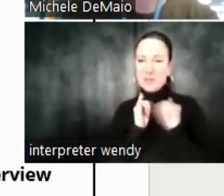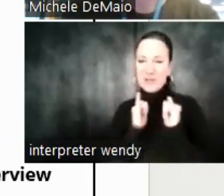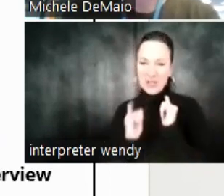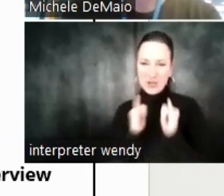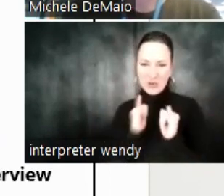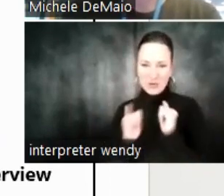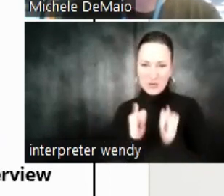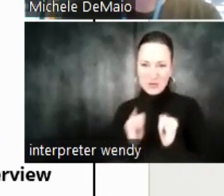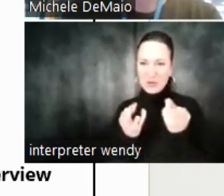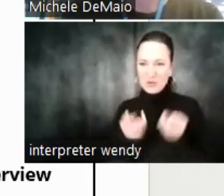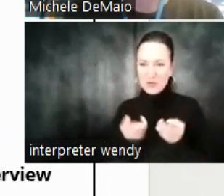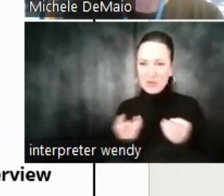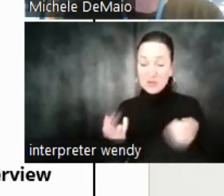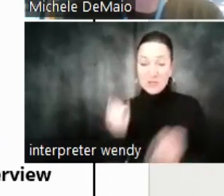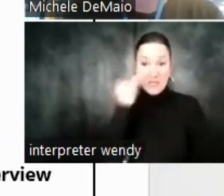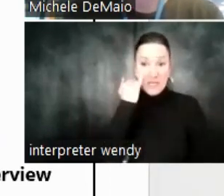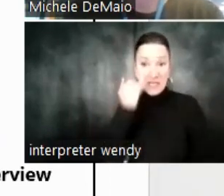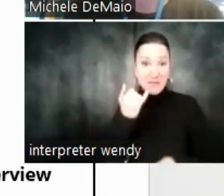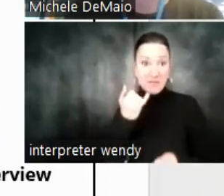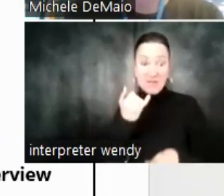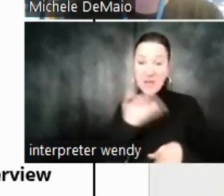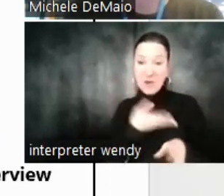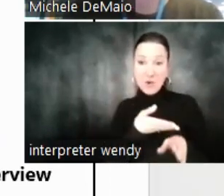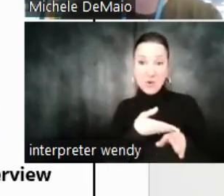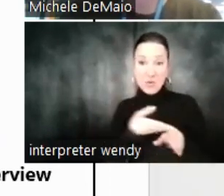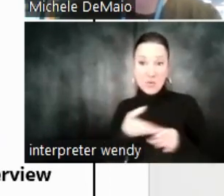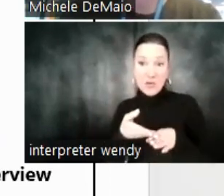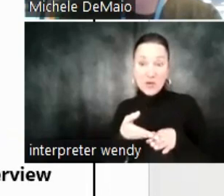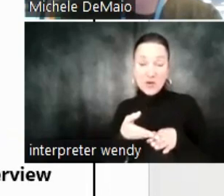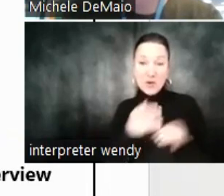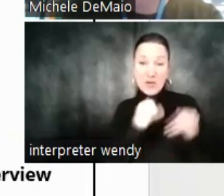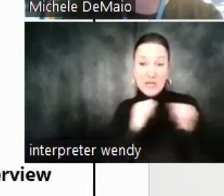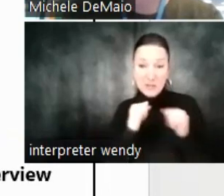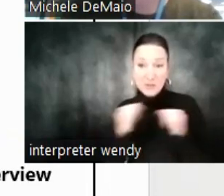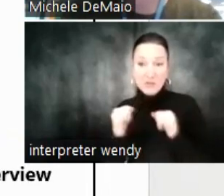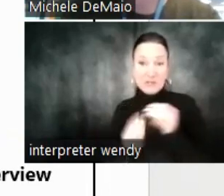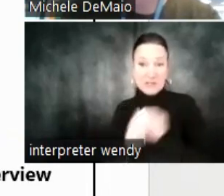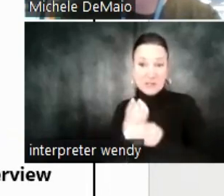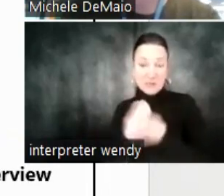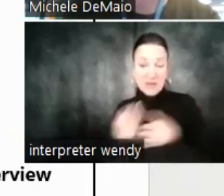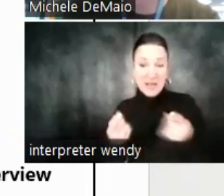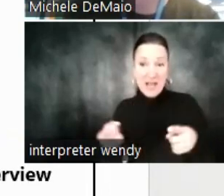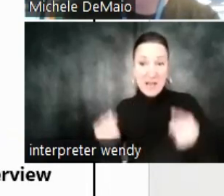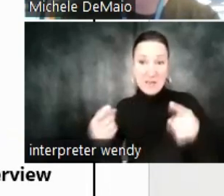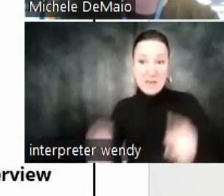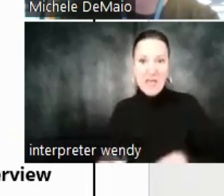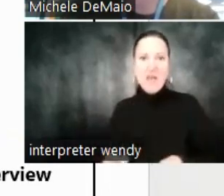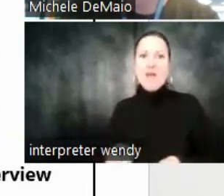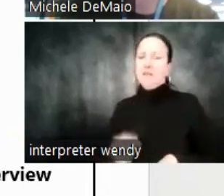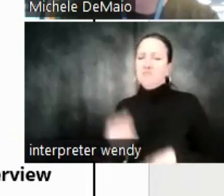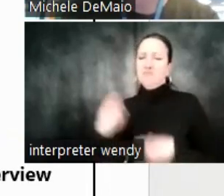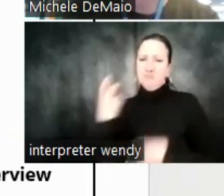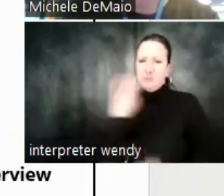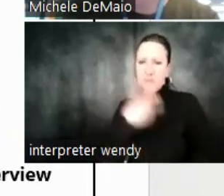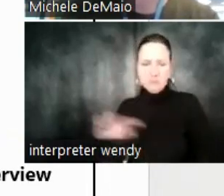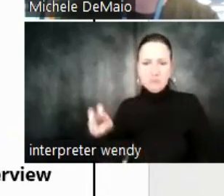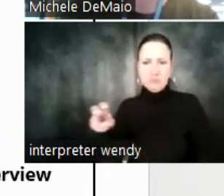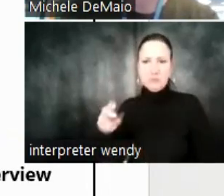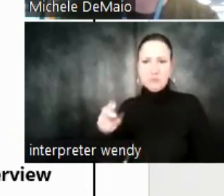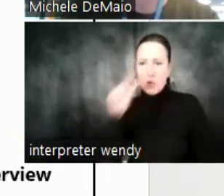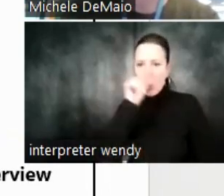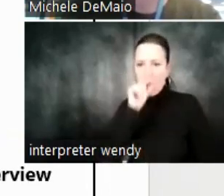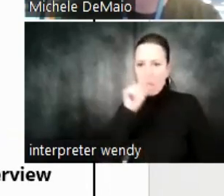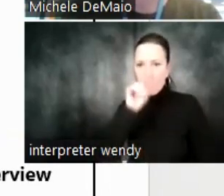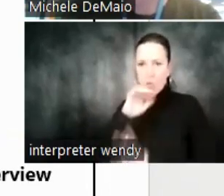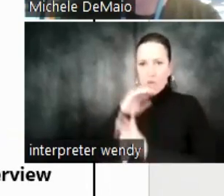Maybe you have some interviews coming up, some career fairs coming up this spring. So we will send you a Google Drive folder of resources for